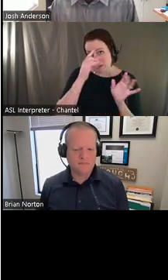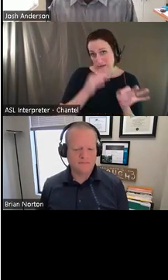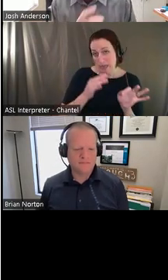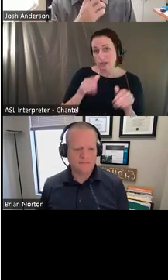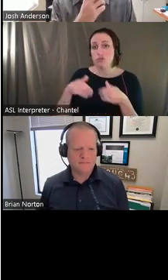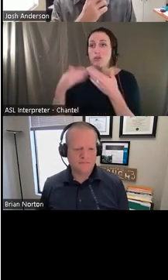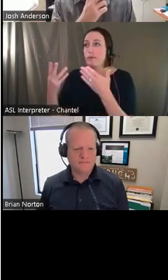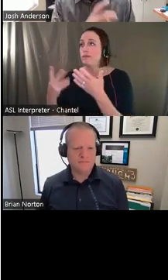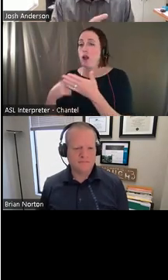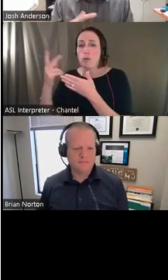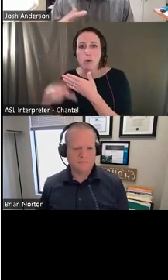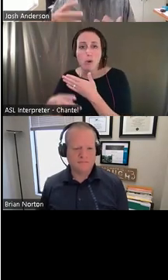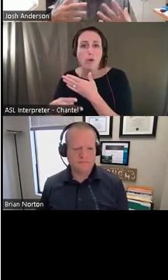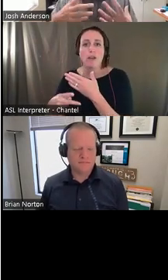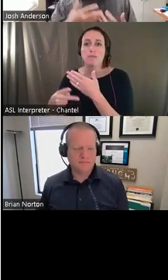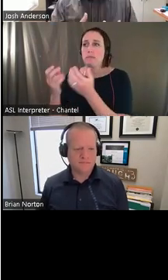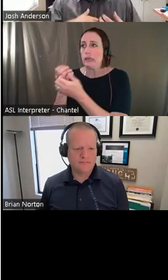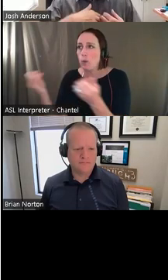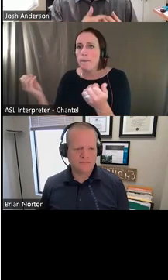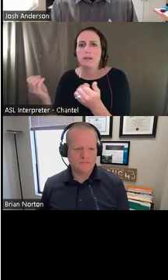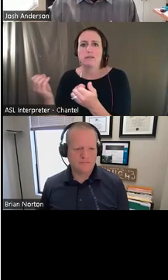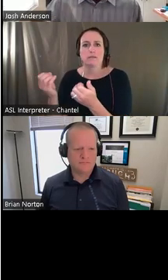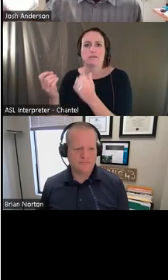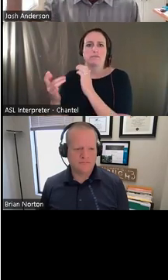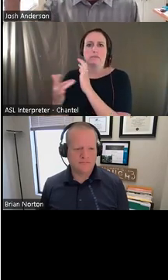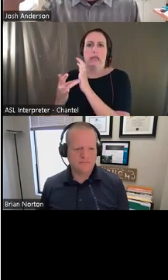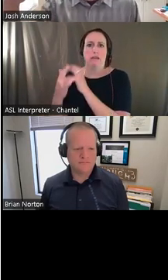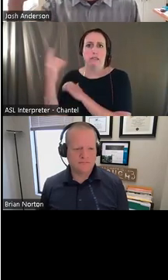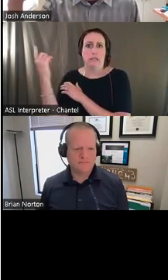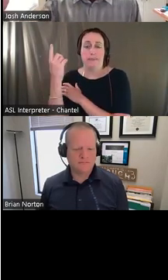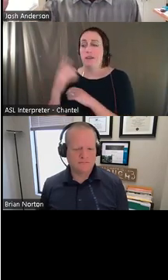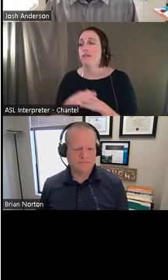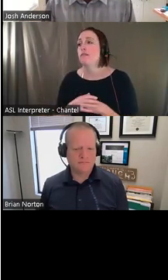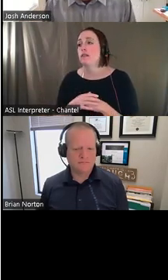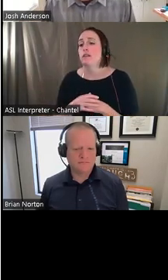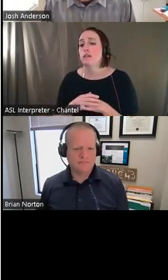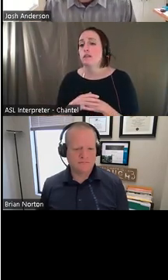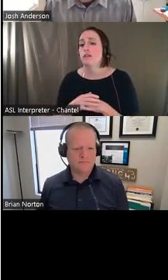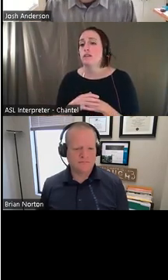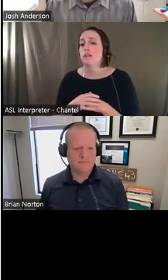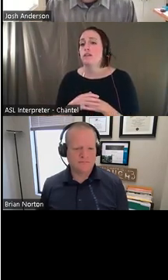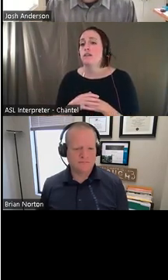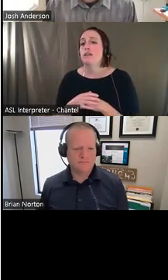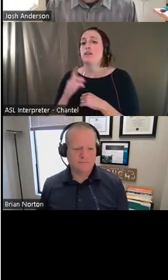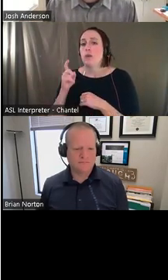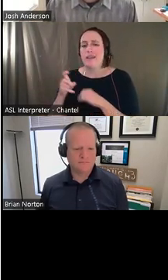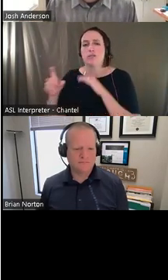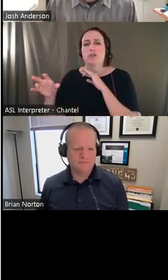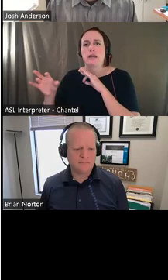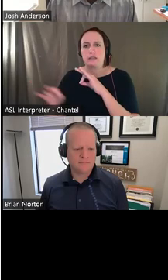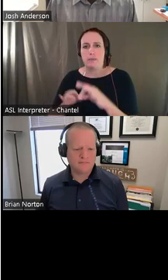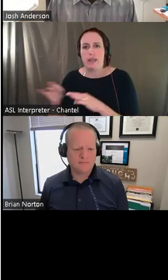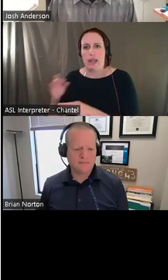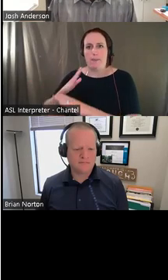program, a support, whatever it is, it really just needs to go right back to the barrier, you know, the, and come right back